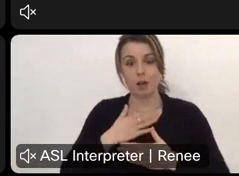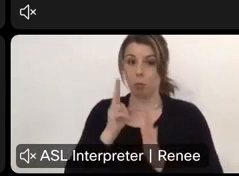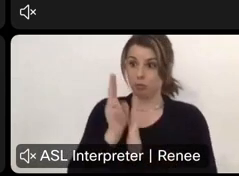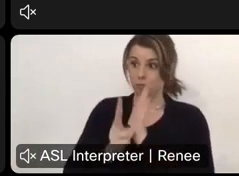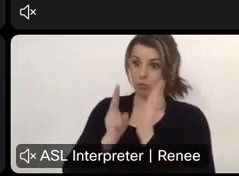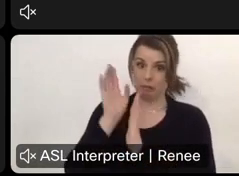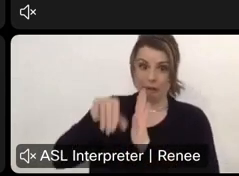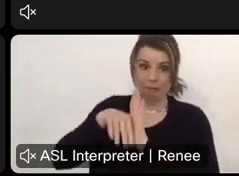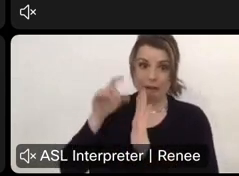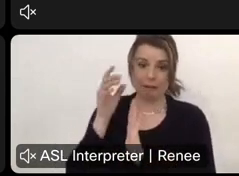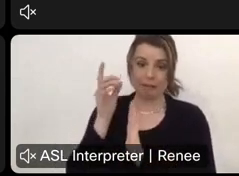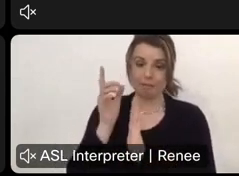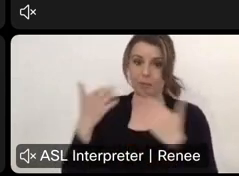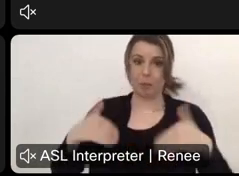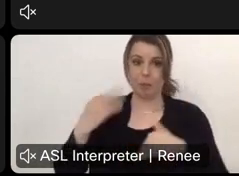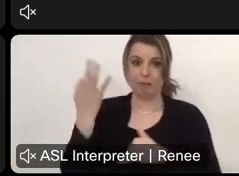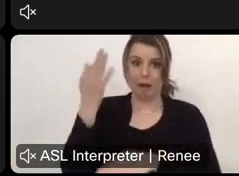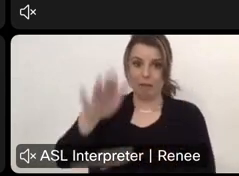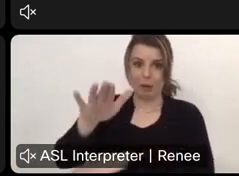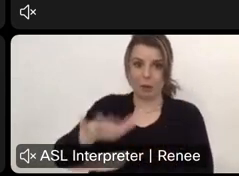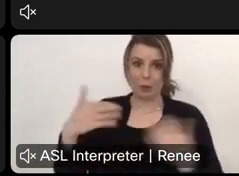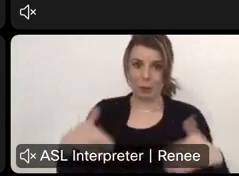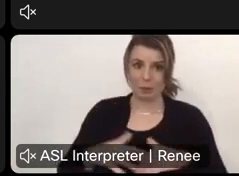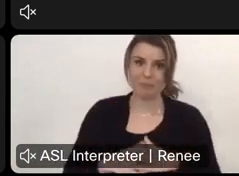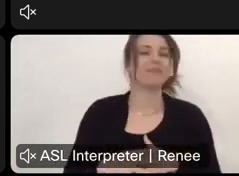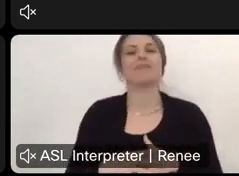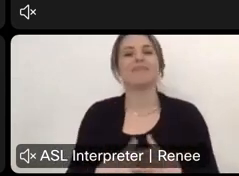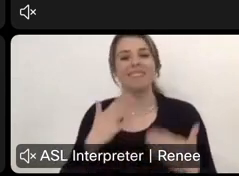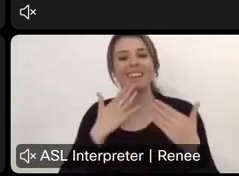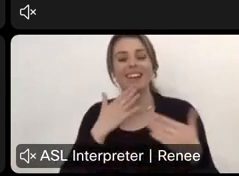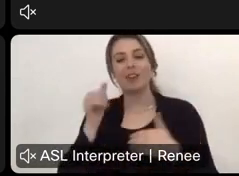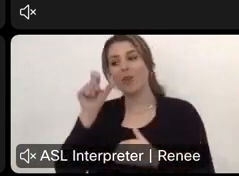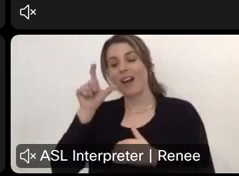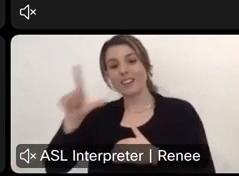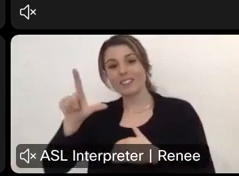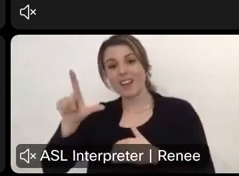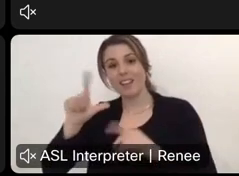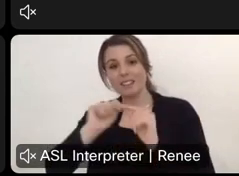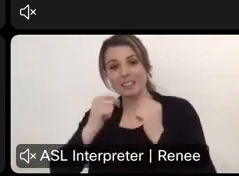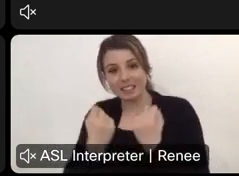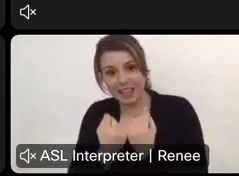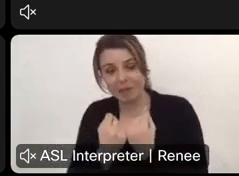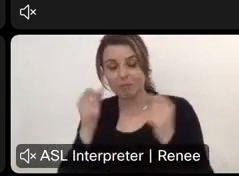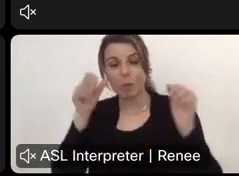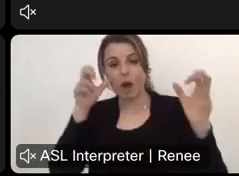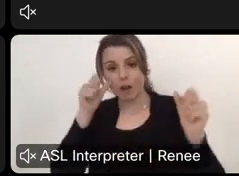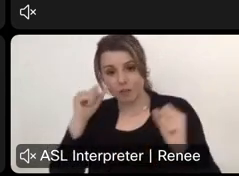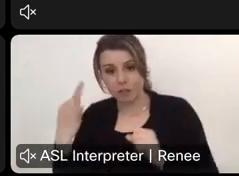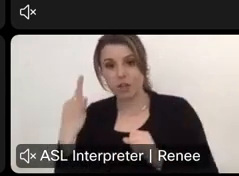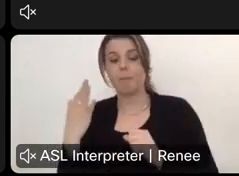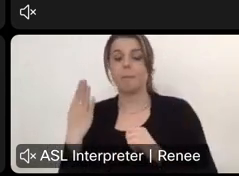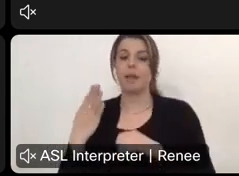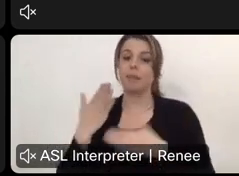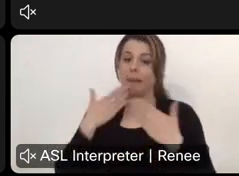half hours with us on a Friday afternoon. And, uh, thank you to our ASL team. They have done a wonderful job on our behalf.